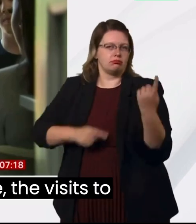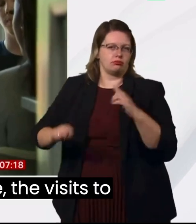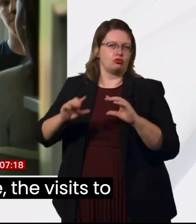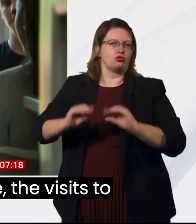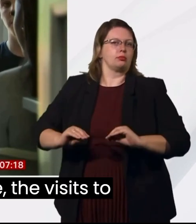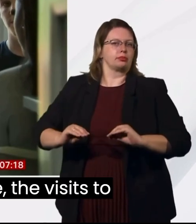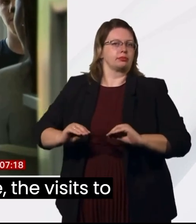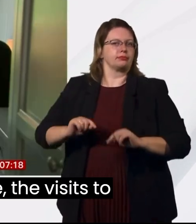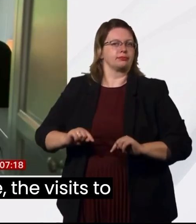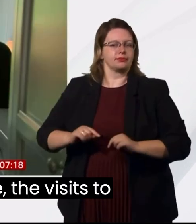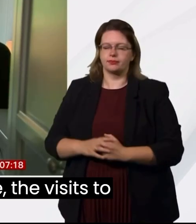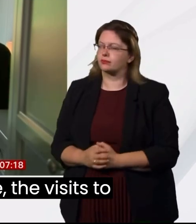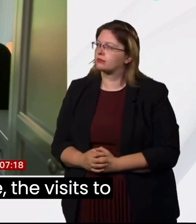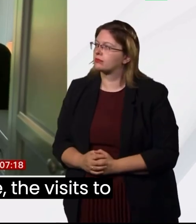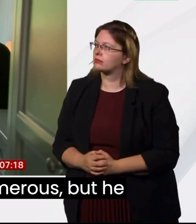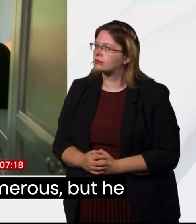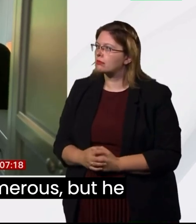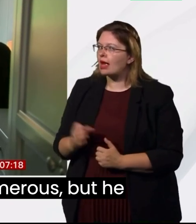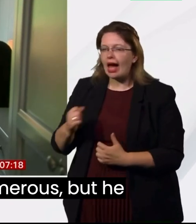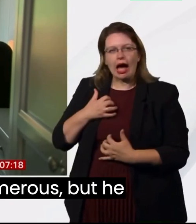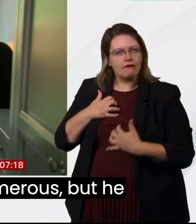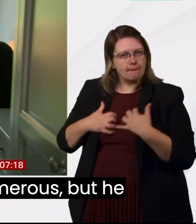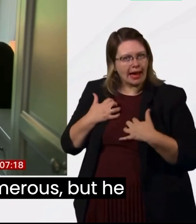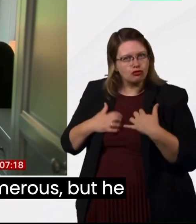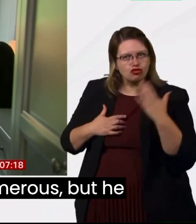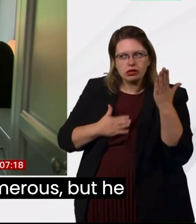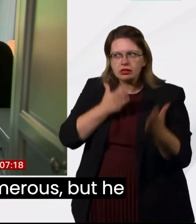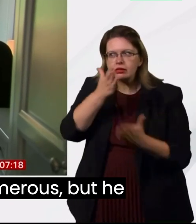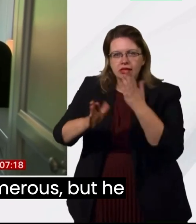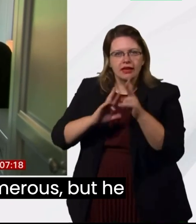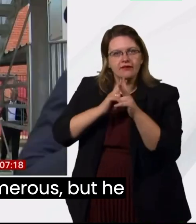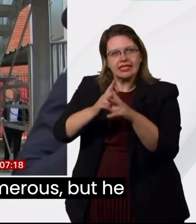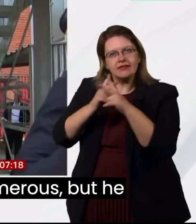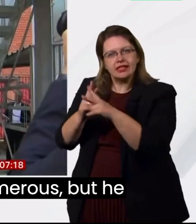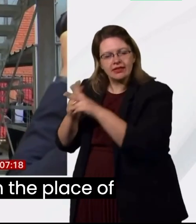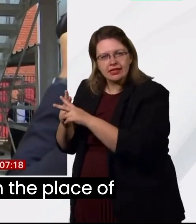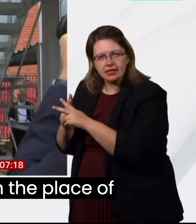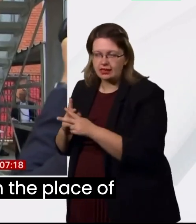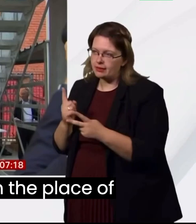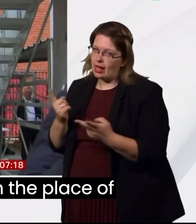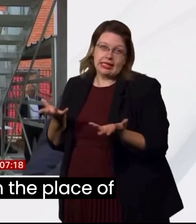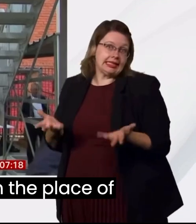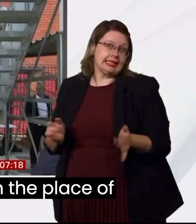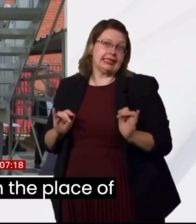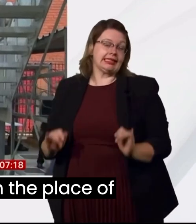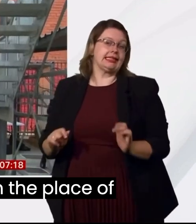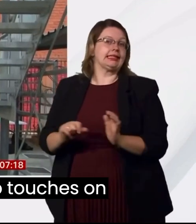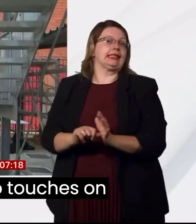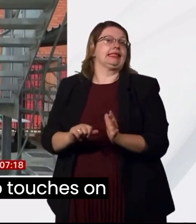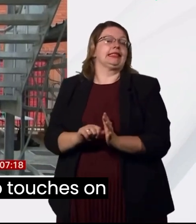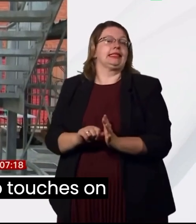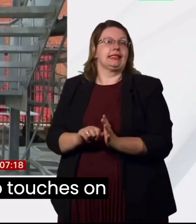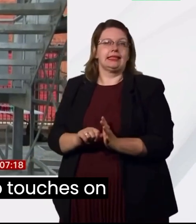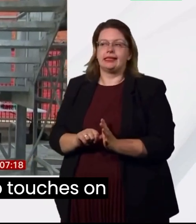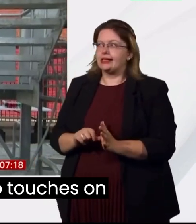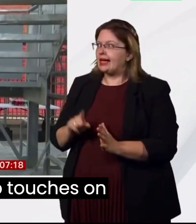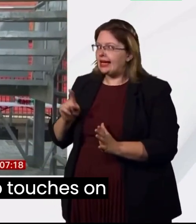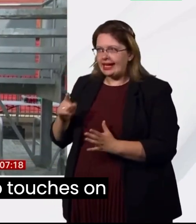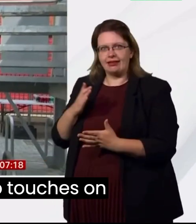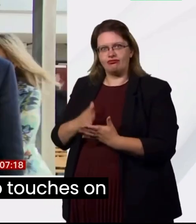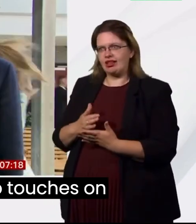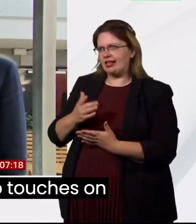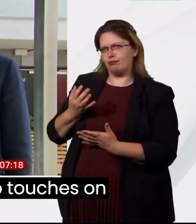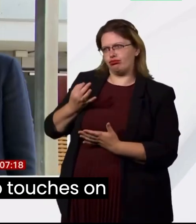The passion may be there, the visits to homelessness projects numerous, but he comes at the subject from the place of immense privilege.